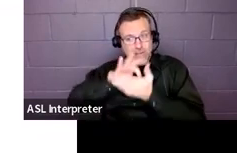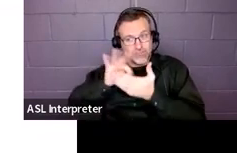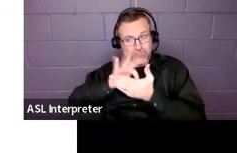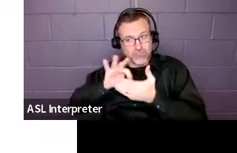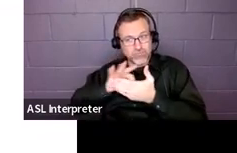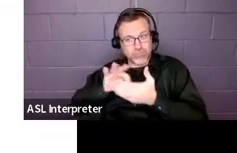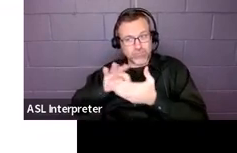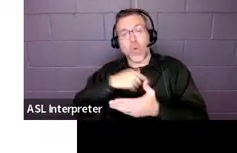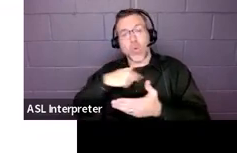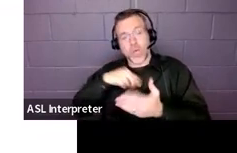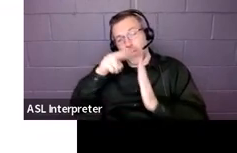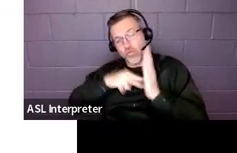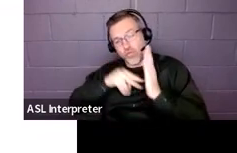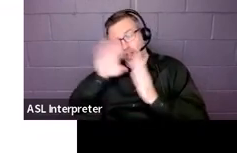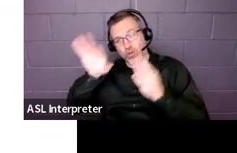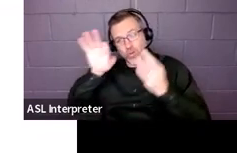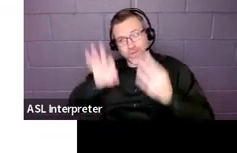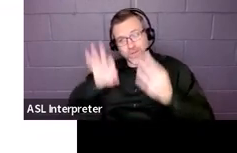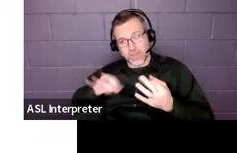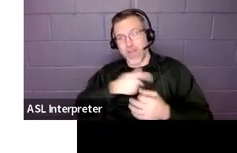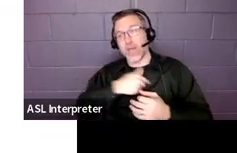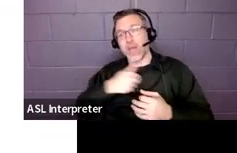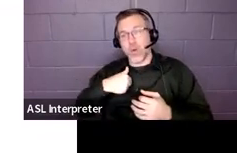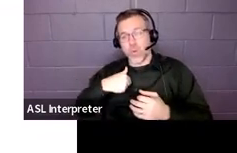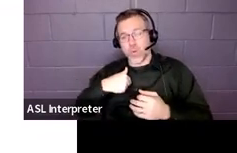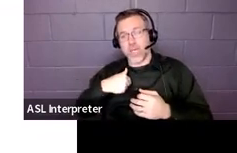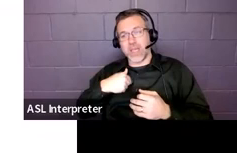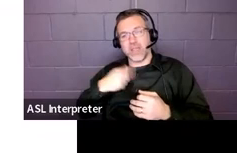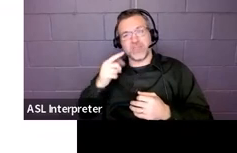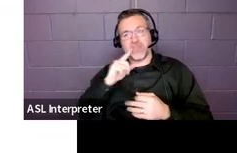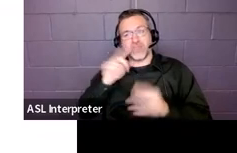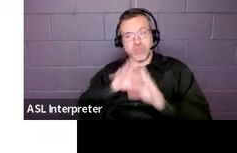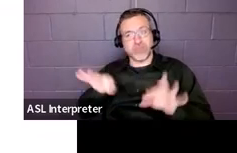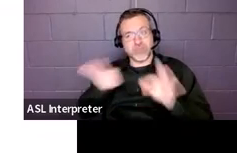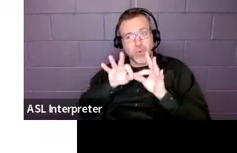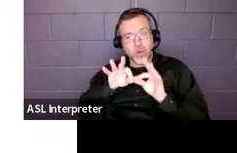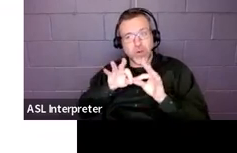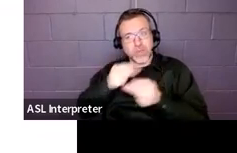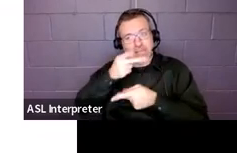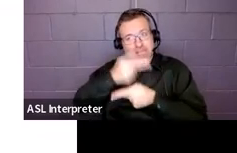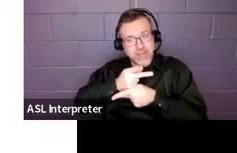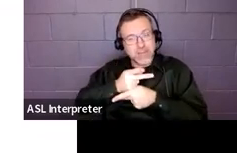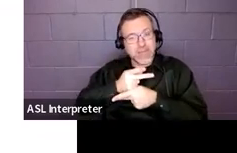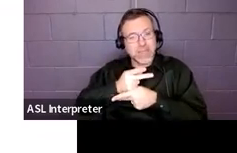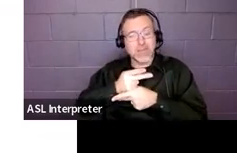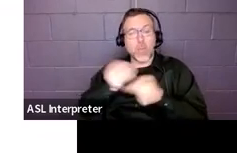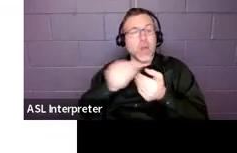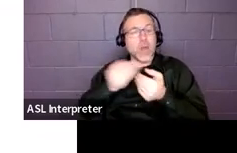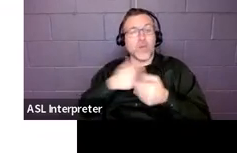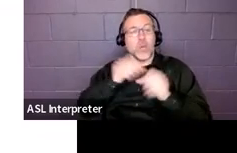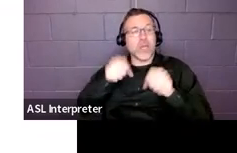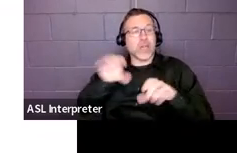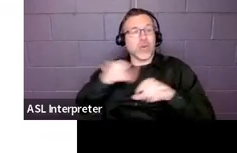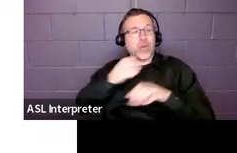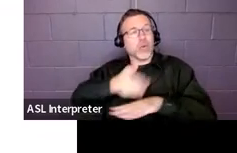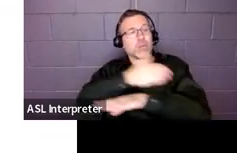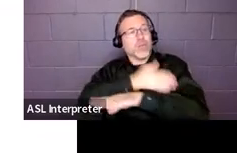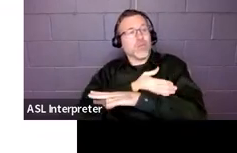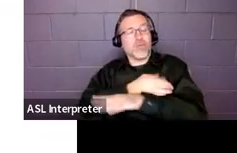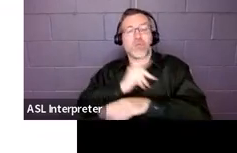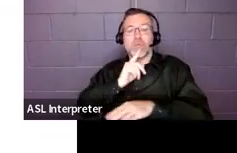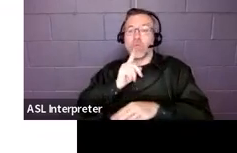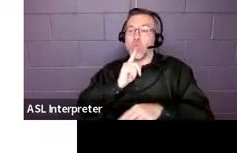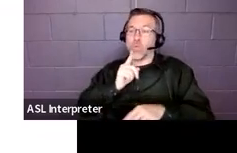and we are actively walking through it and embedding the pieces that we're able to embed. So we do take this very